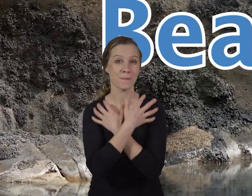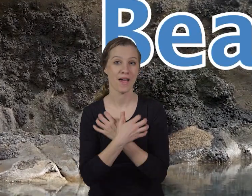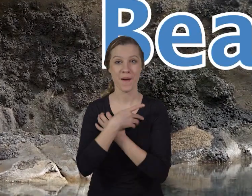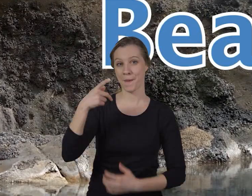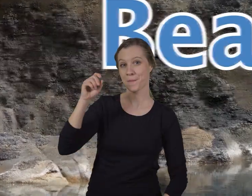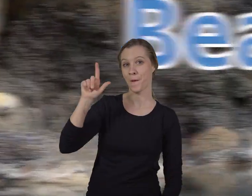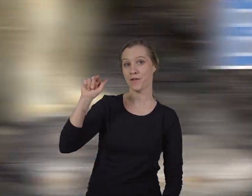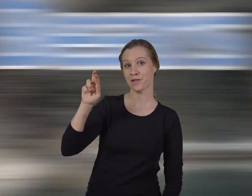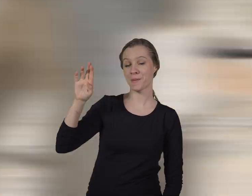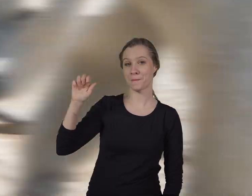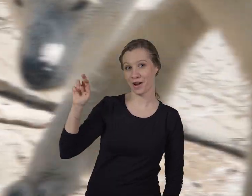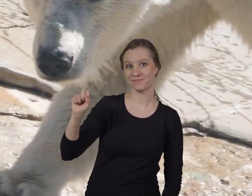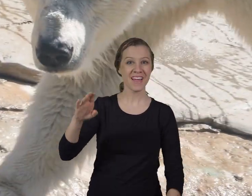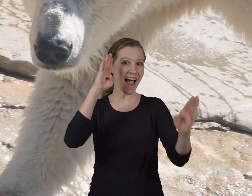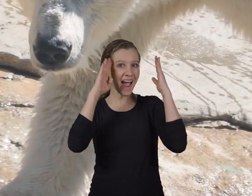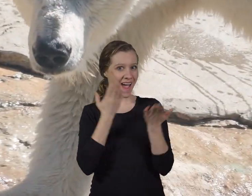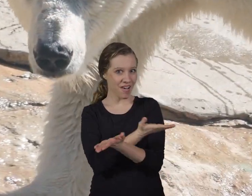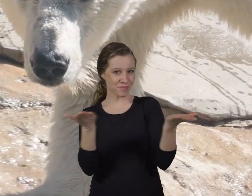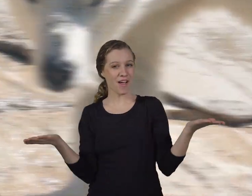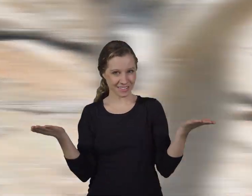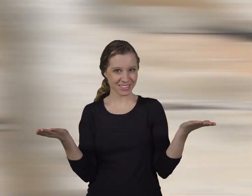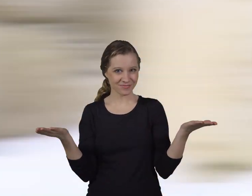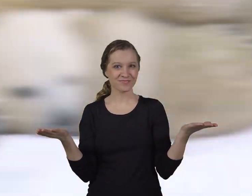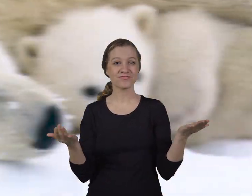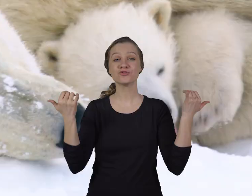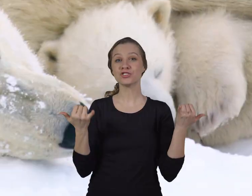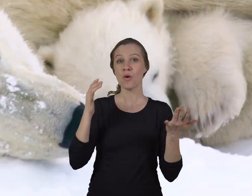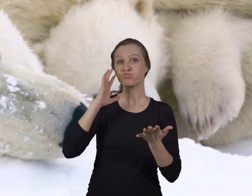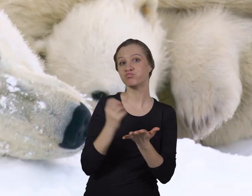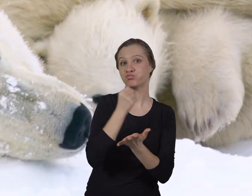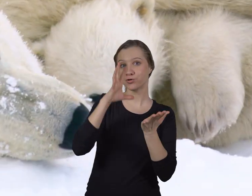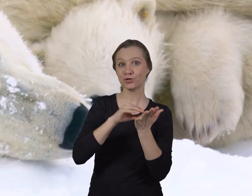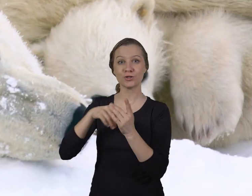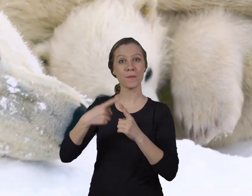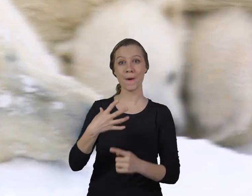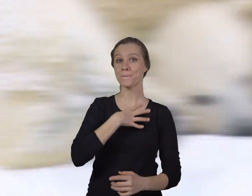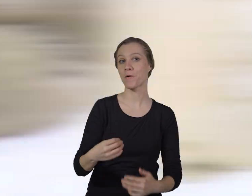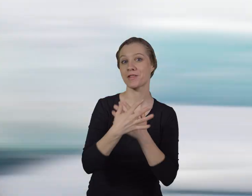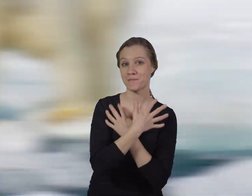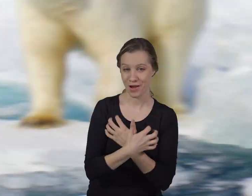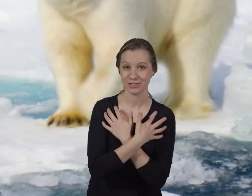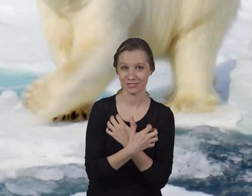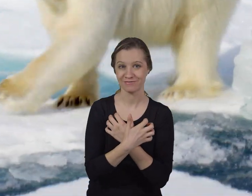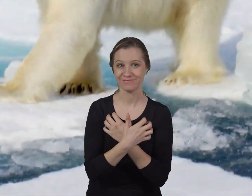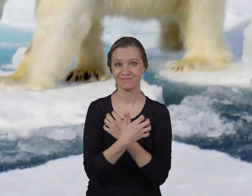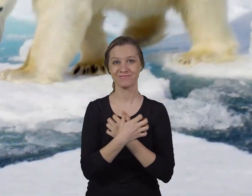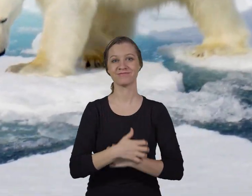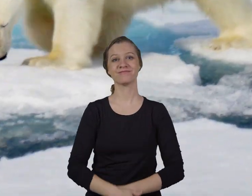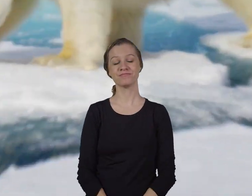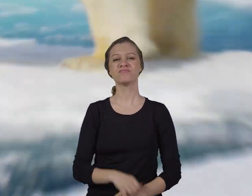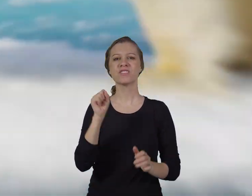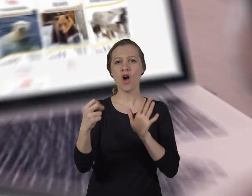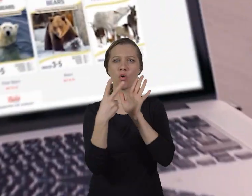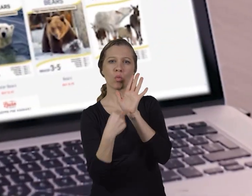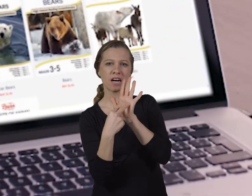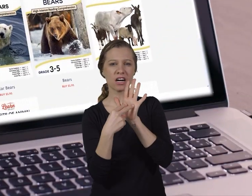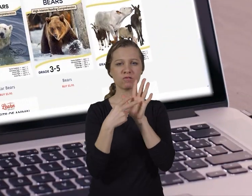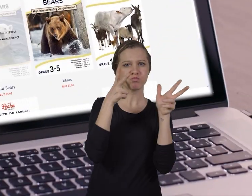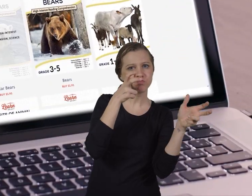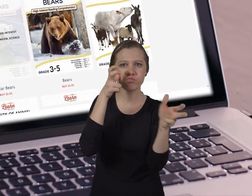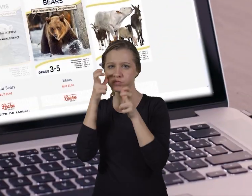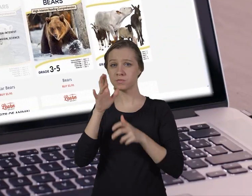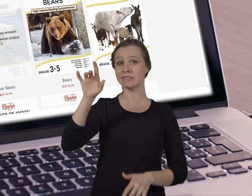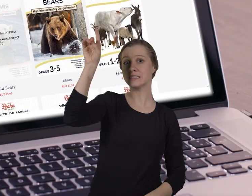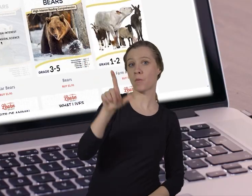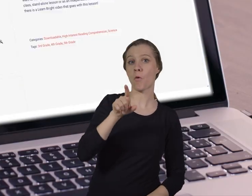Polar bears. Hello there, everybody. Today, we are going to learn about polar bears. You